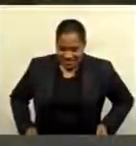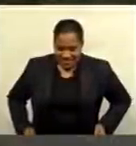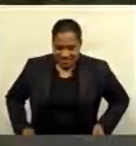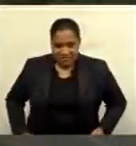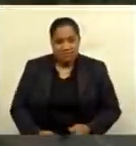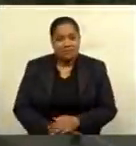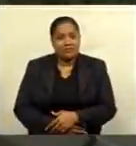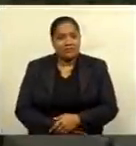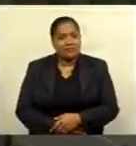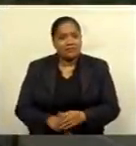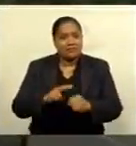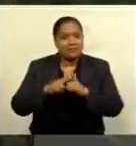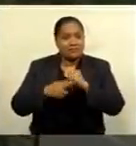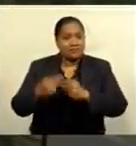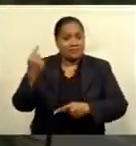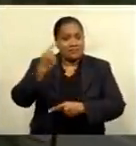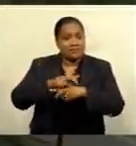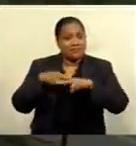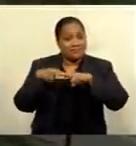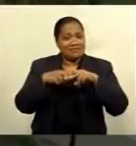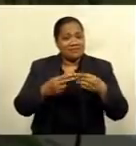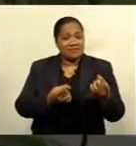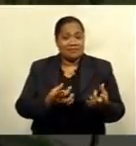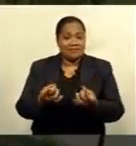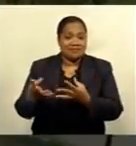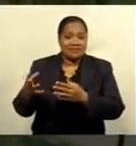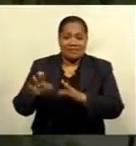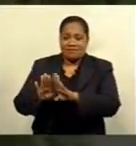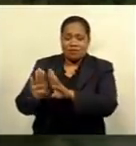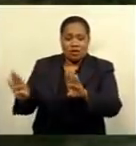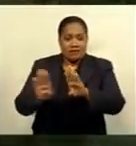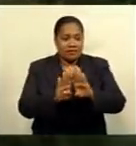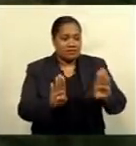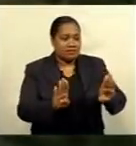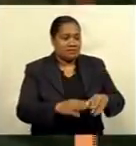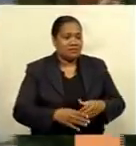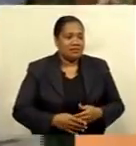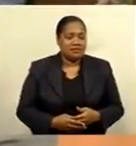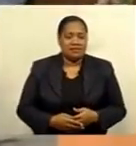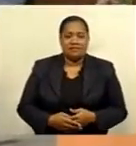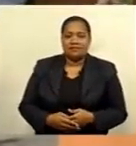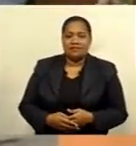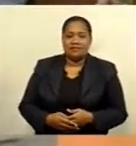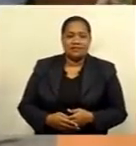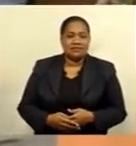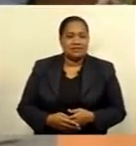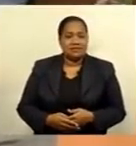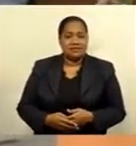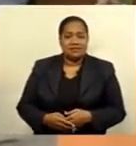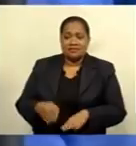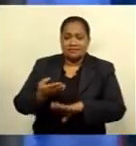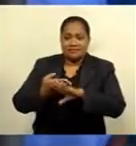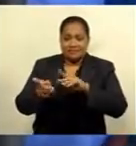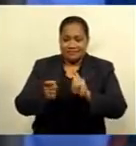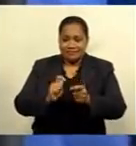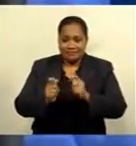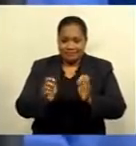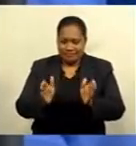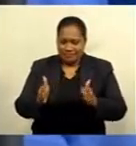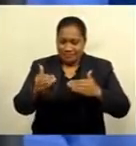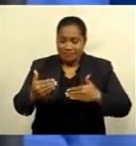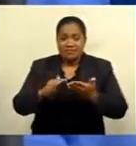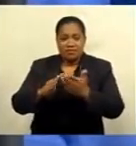In the news tonight, Fiji prepares for lifting of borders, new test kits for isolated